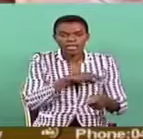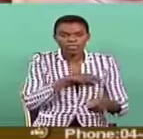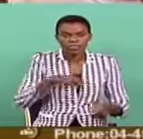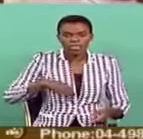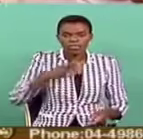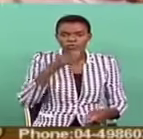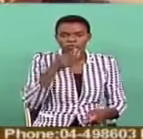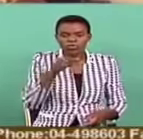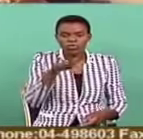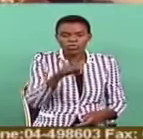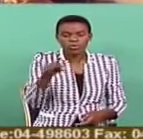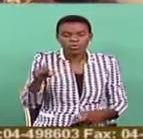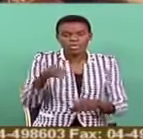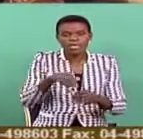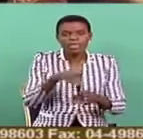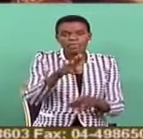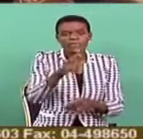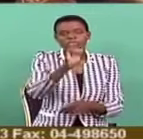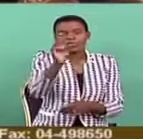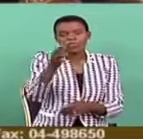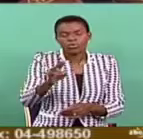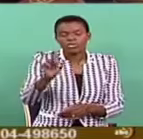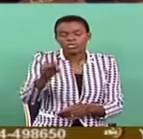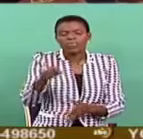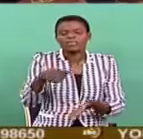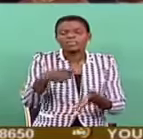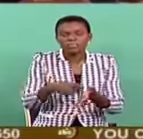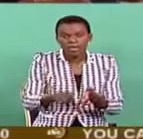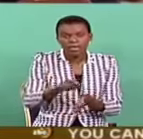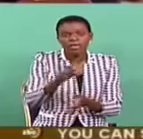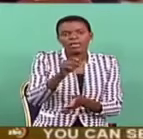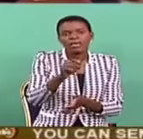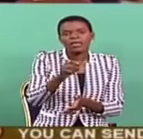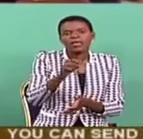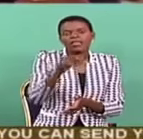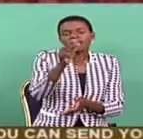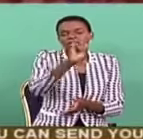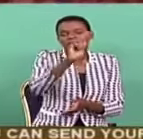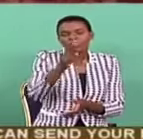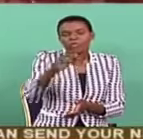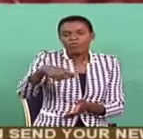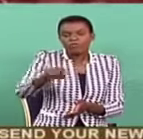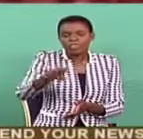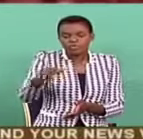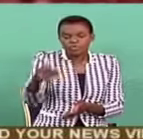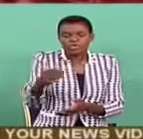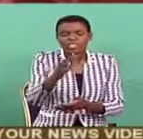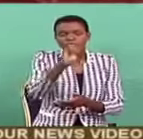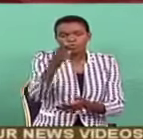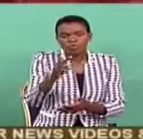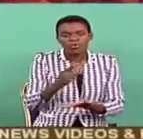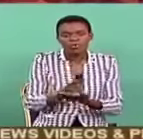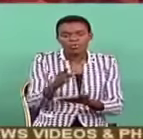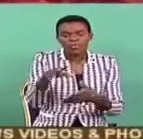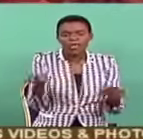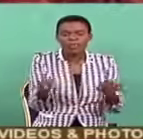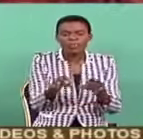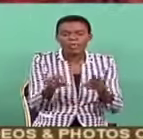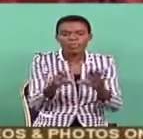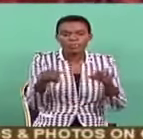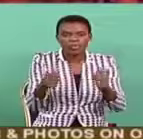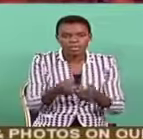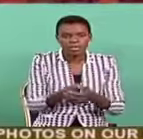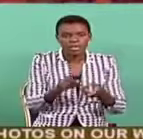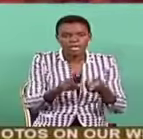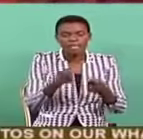schools should pay their fees to enable those institutions to run efficiently. Feminine Secretary in the Primary and Secondary Education Ministry,